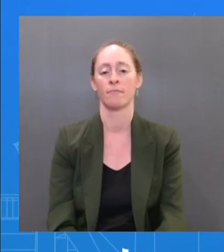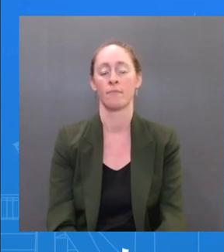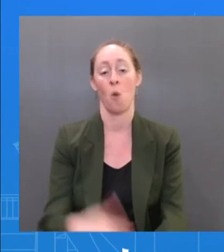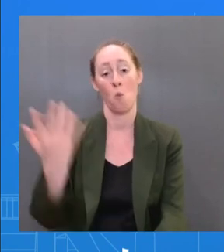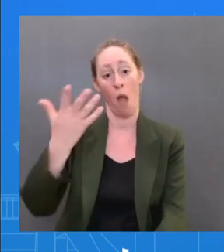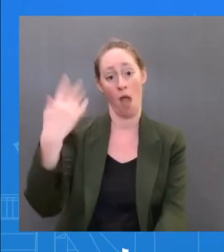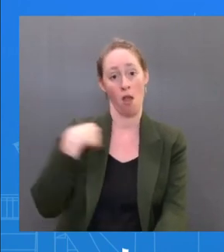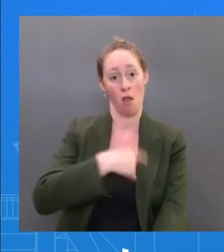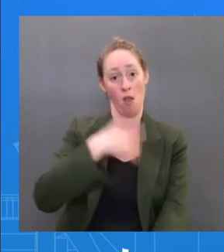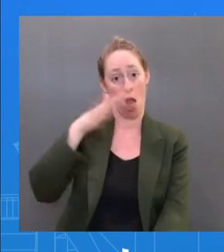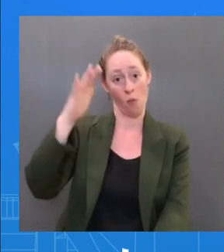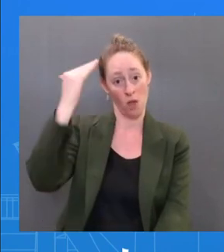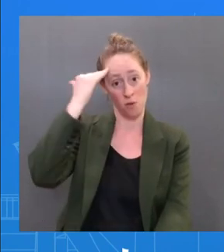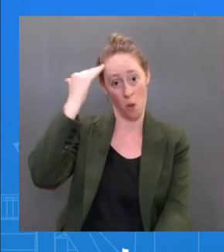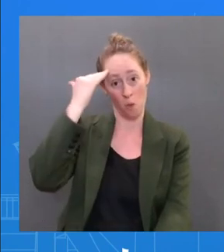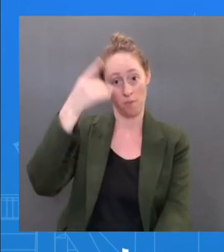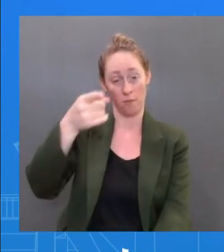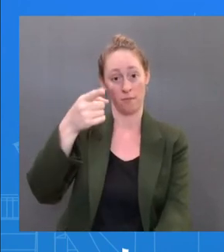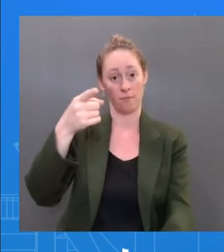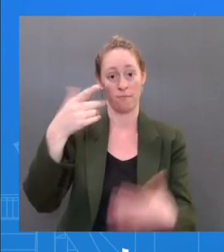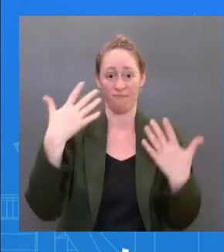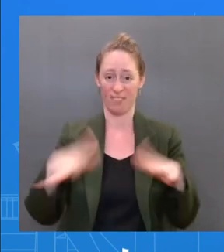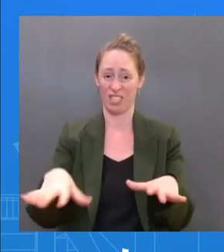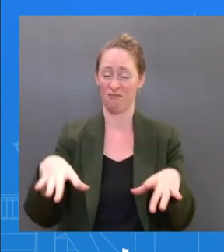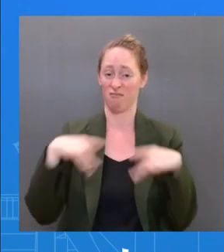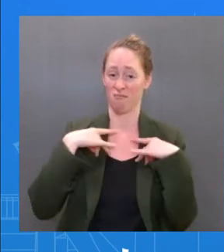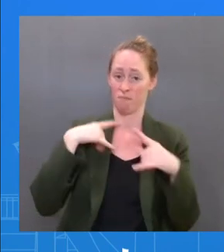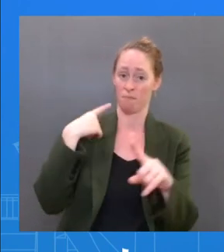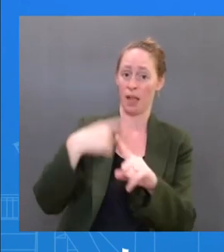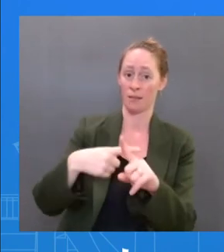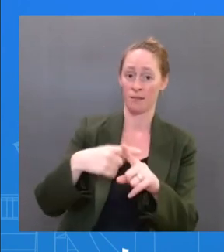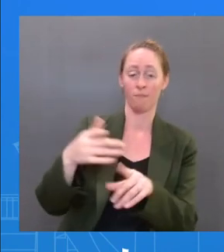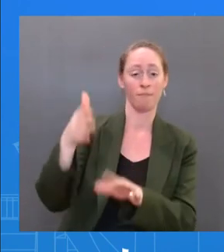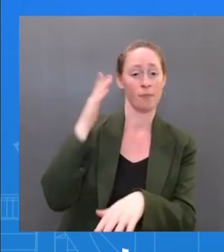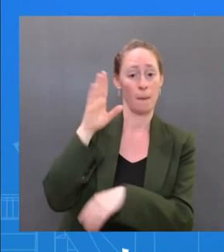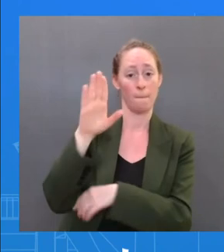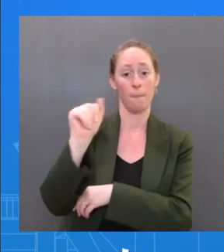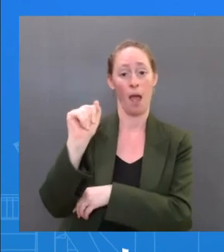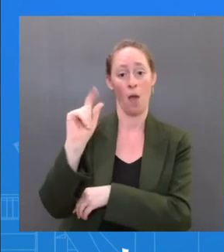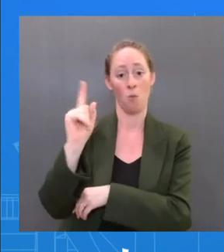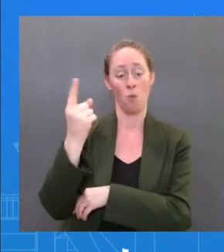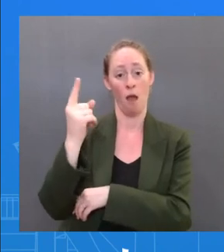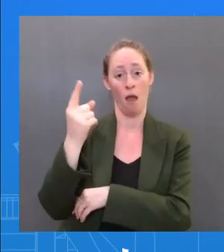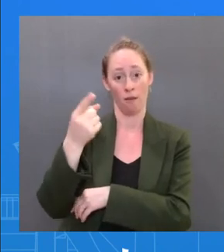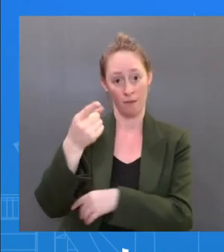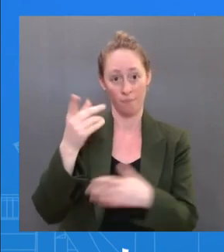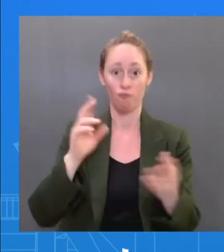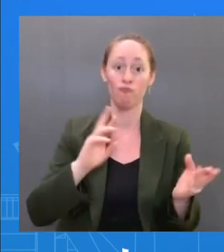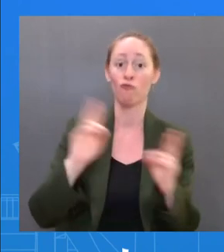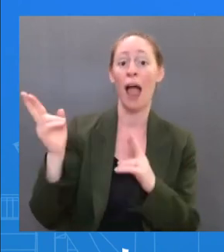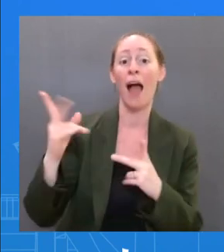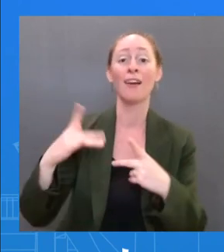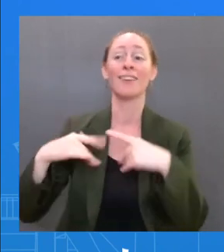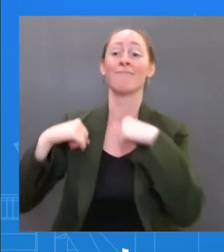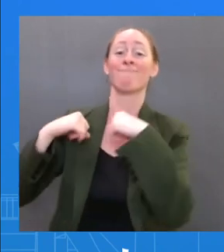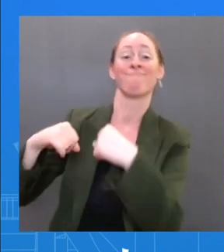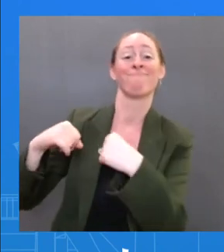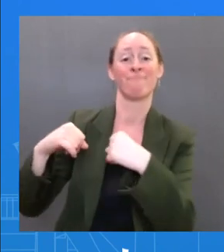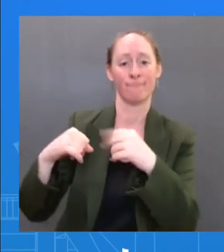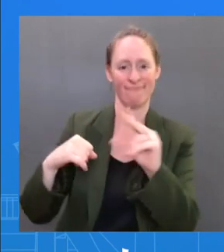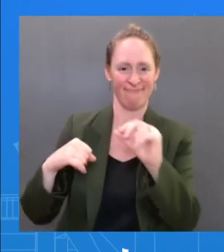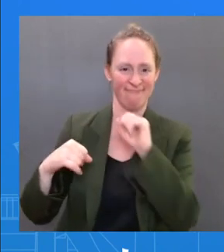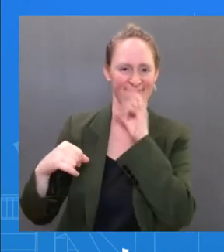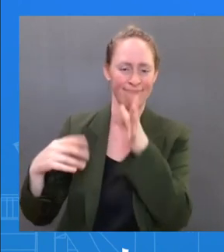And that's the dominant variant that it is — that we have in the in the U.S. right now. If you get infected with BA5, what is your level of protection against